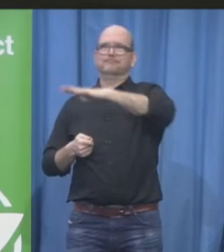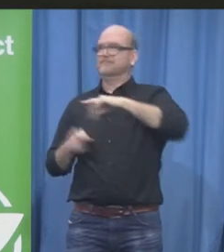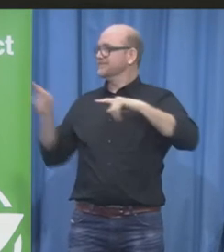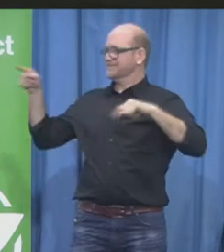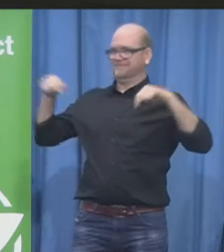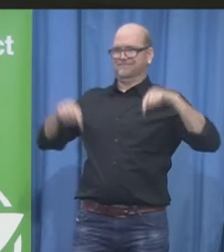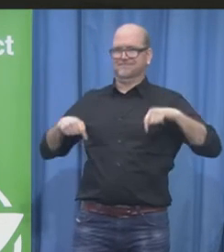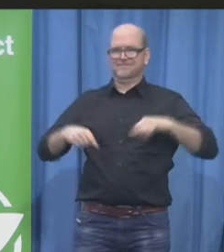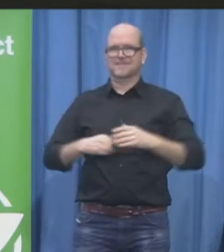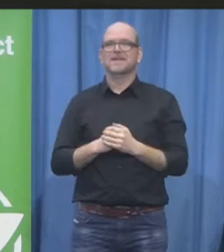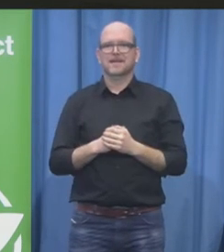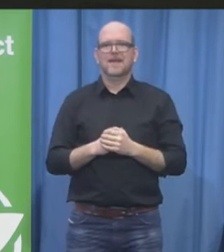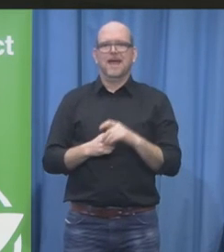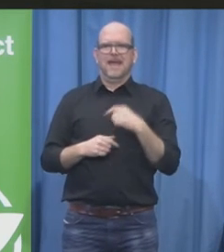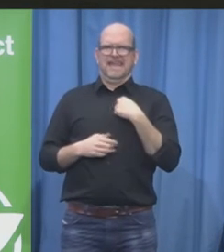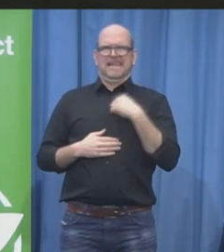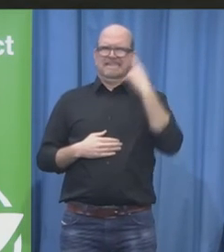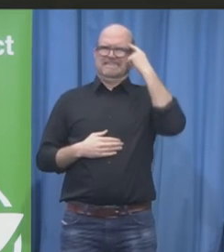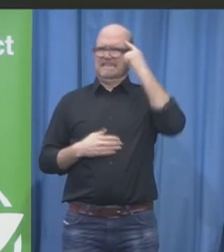words to us thank you